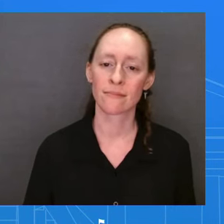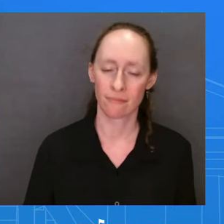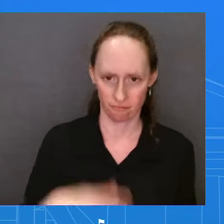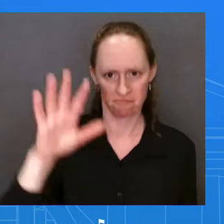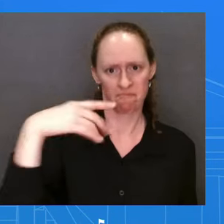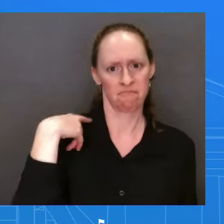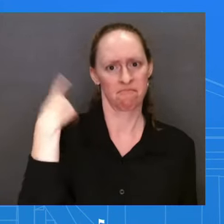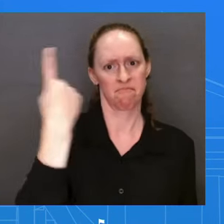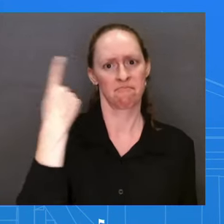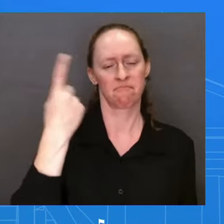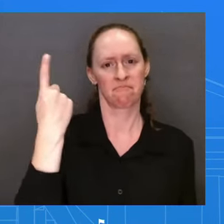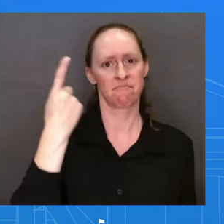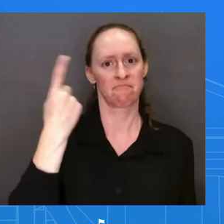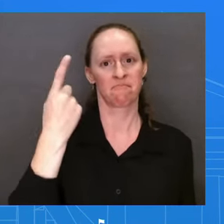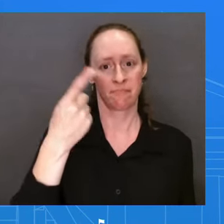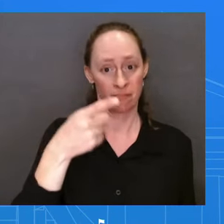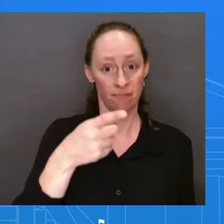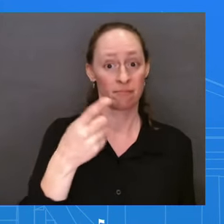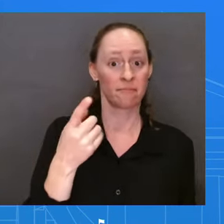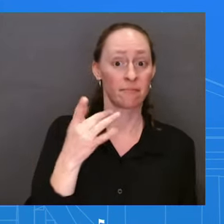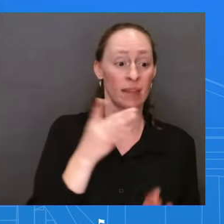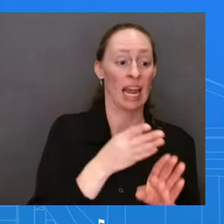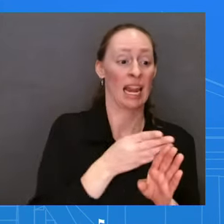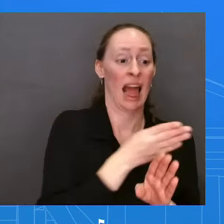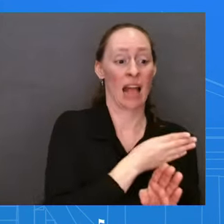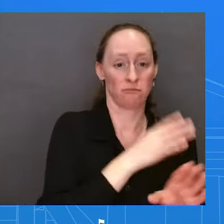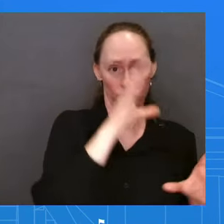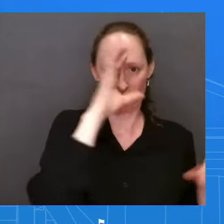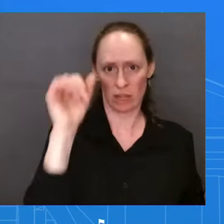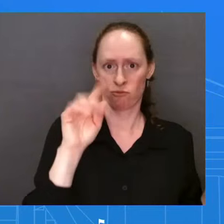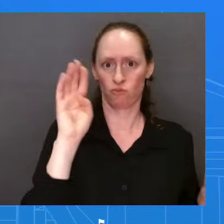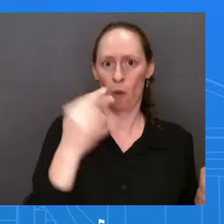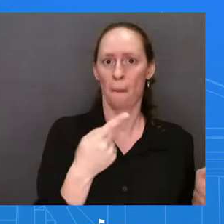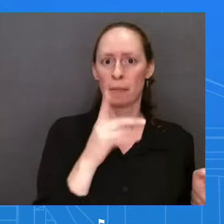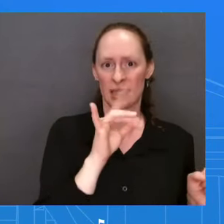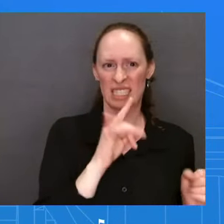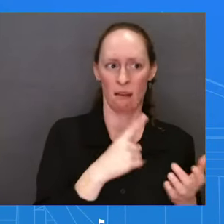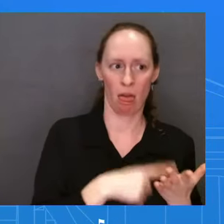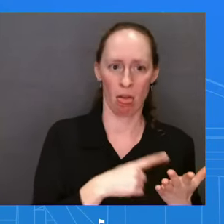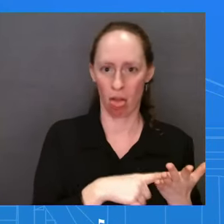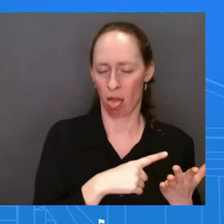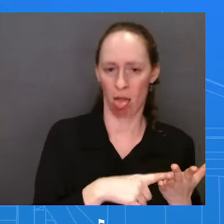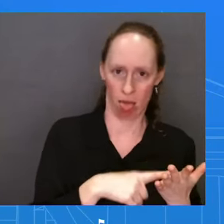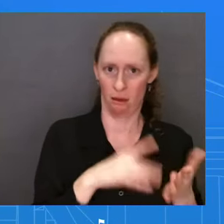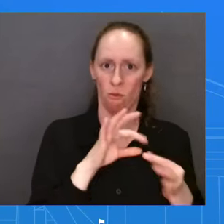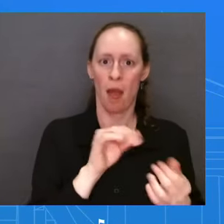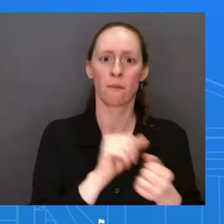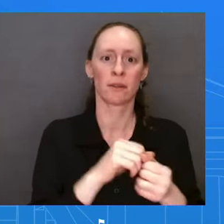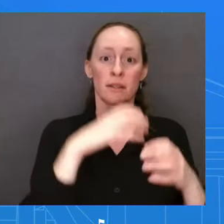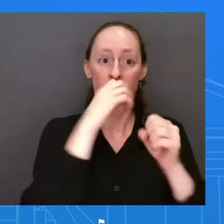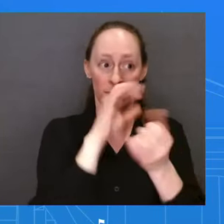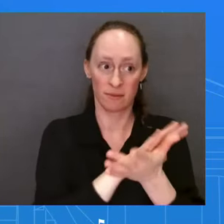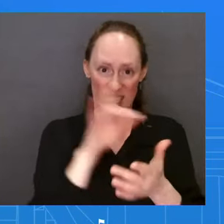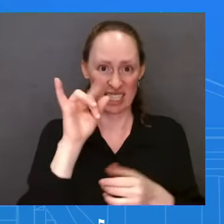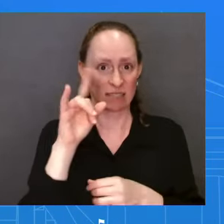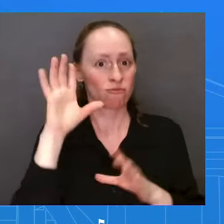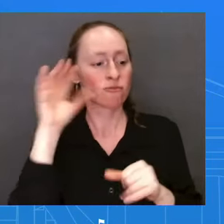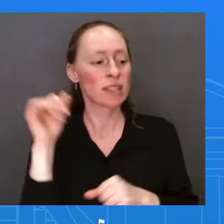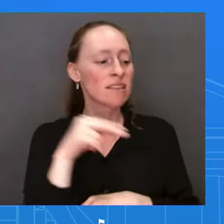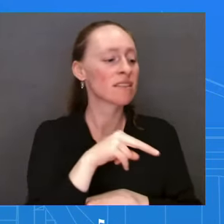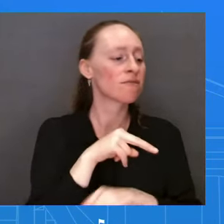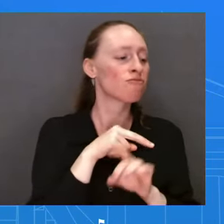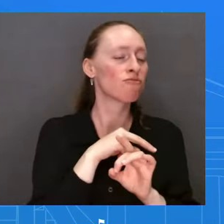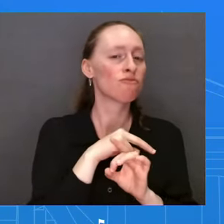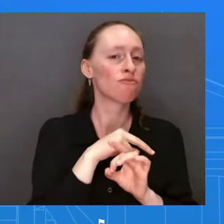particular reaction to it? Ms. I'm simply just not going to go here and refer you to the DOJ on anything related to this matter.